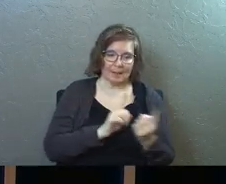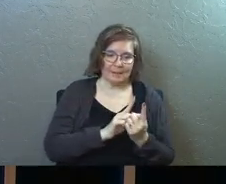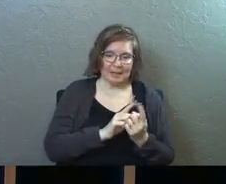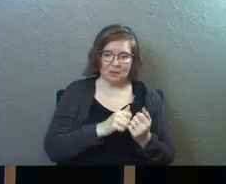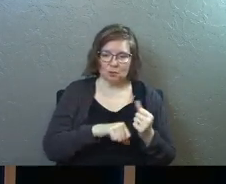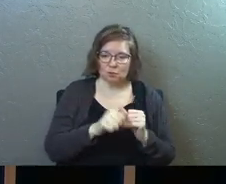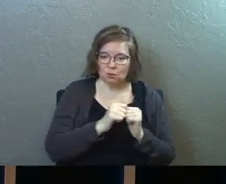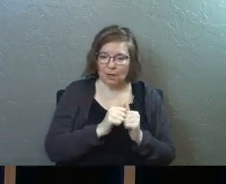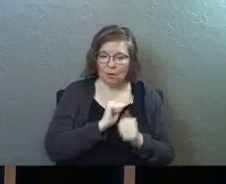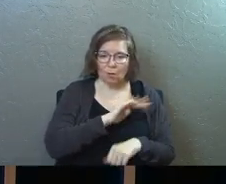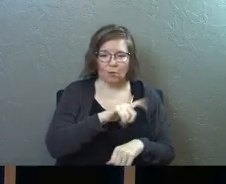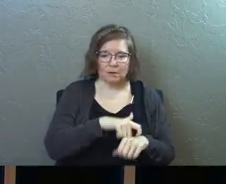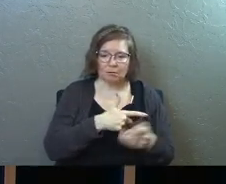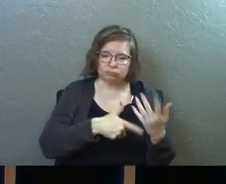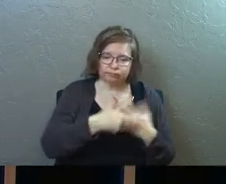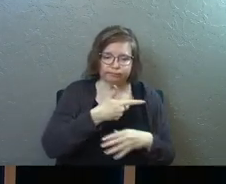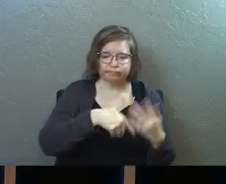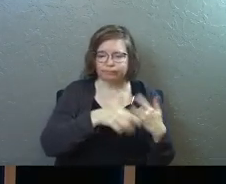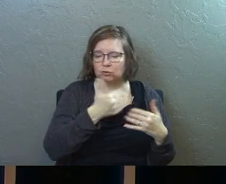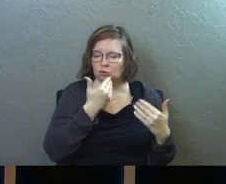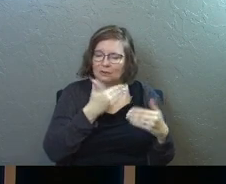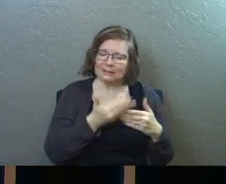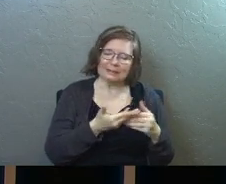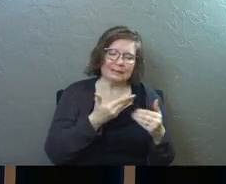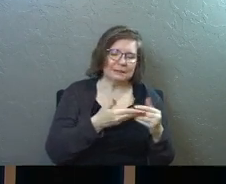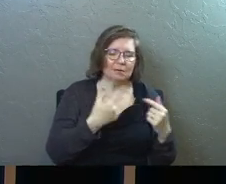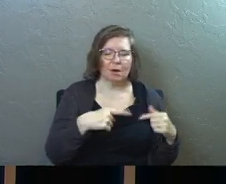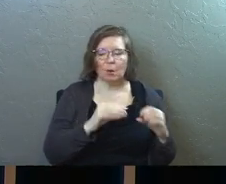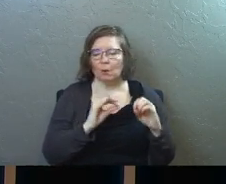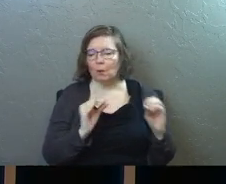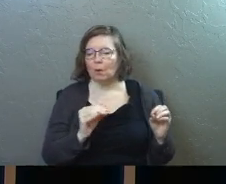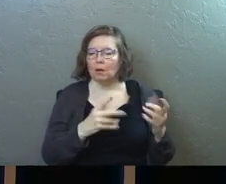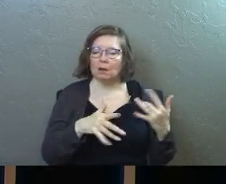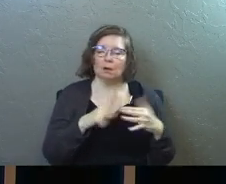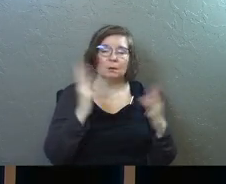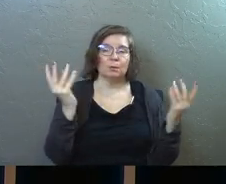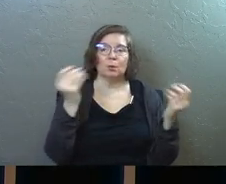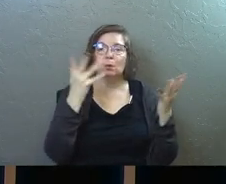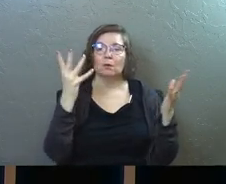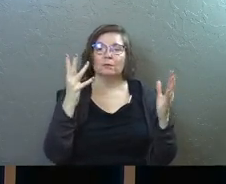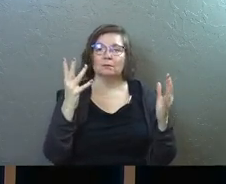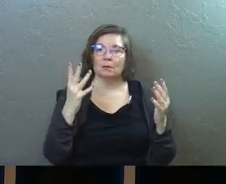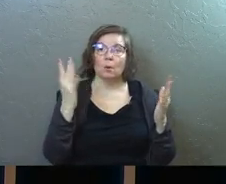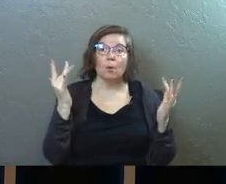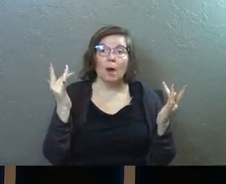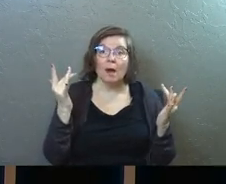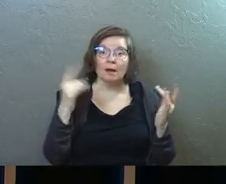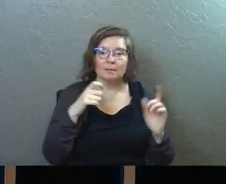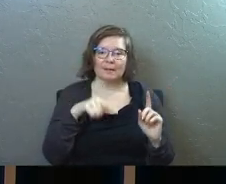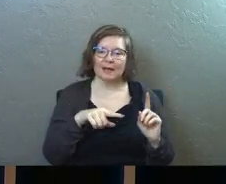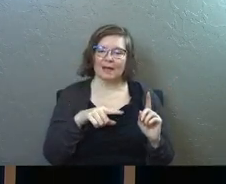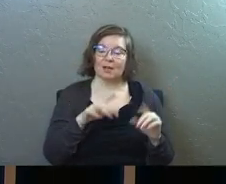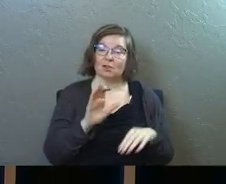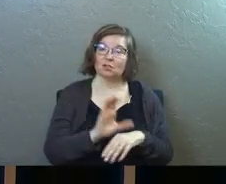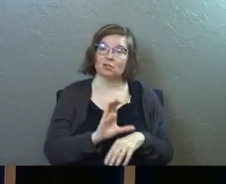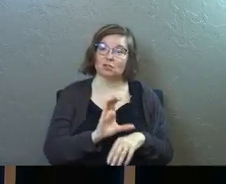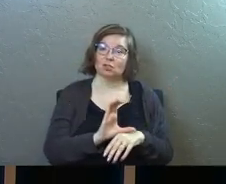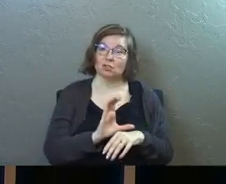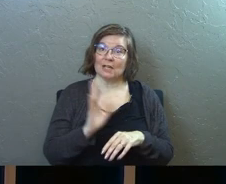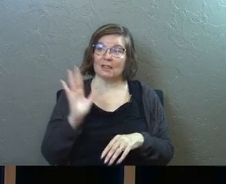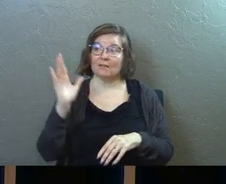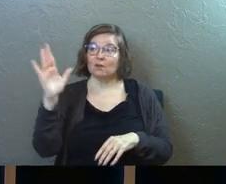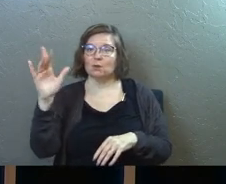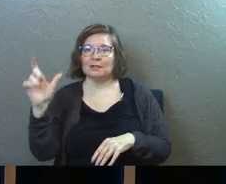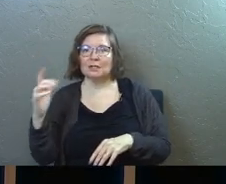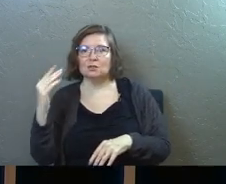together all the time and everything's good and everything's easy and there's no arguments and it's beautiful and it's gorgeous. Why? Because the church in the